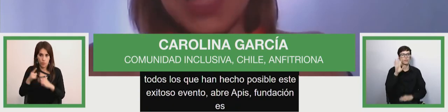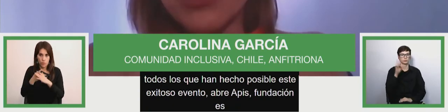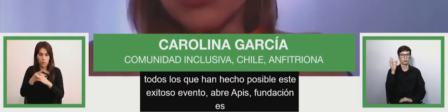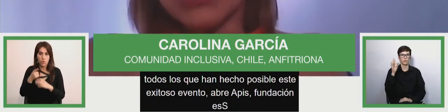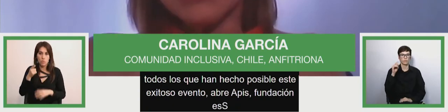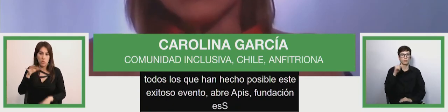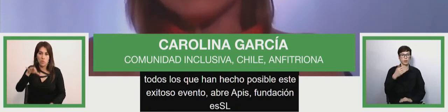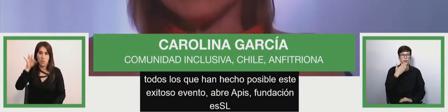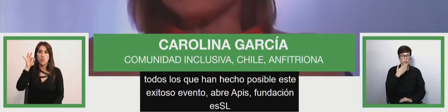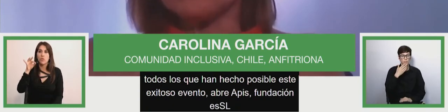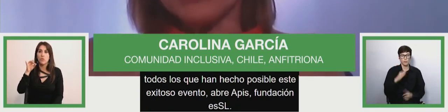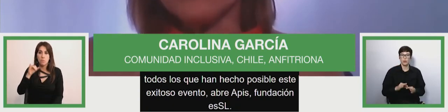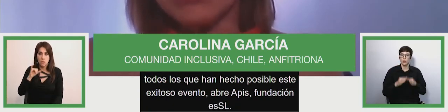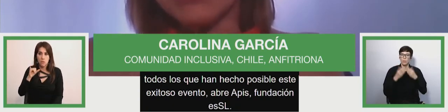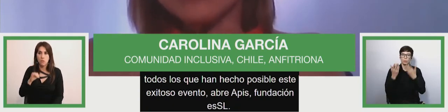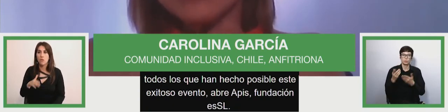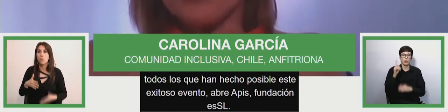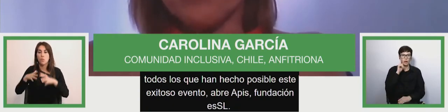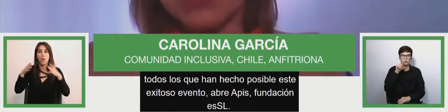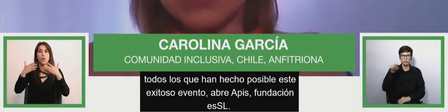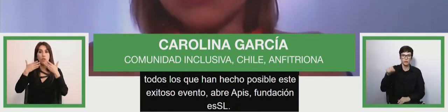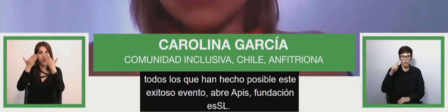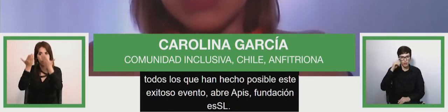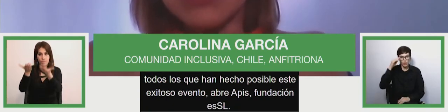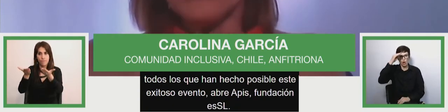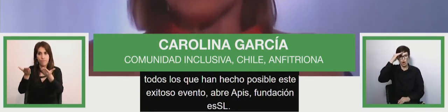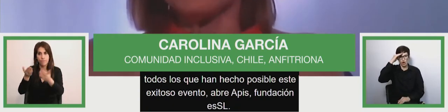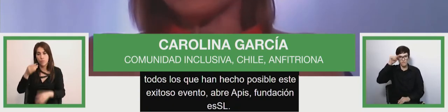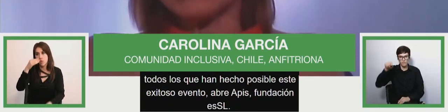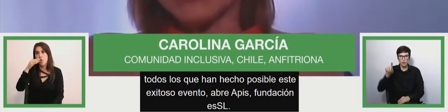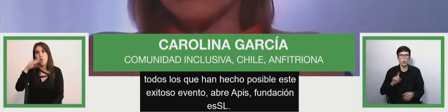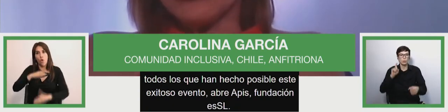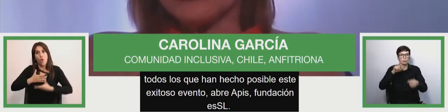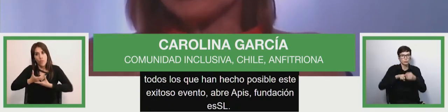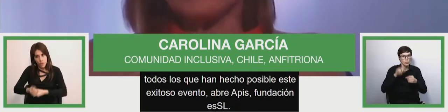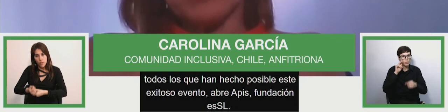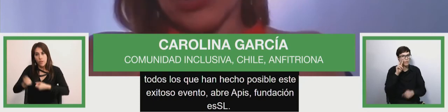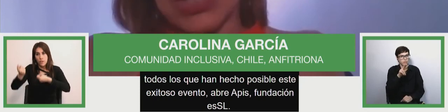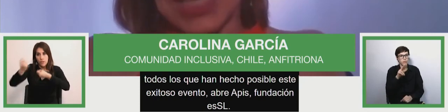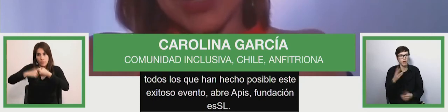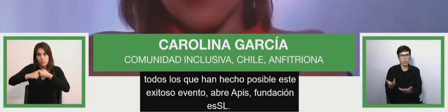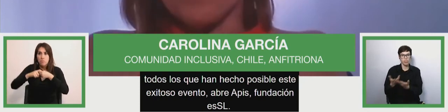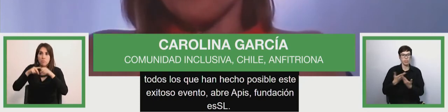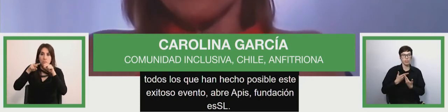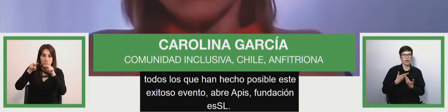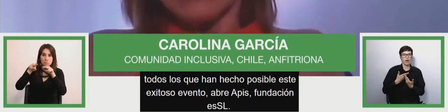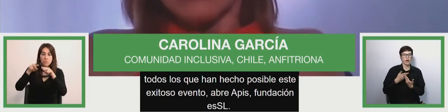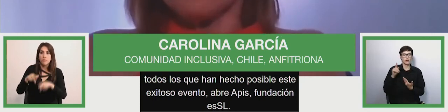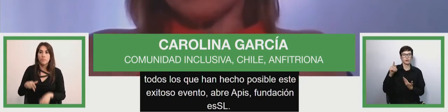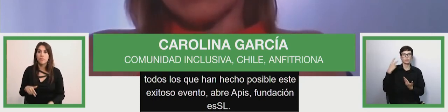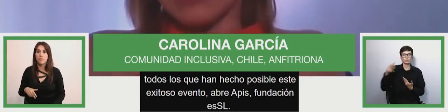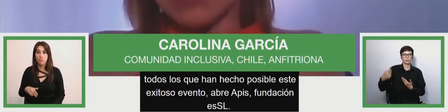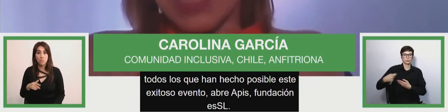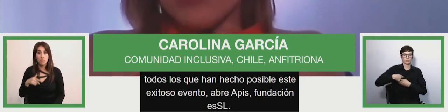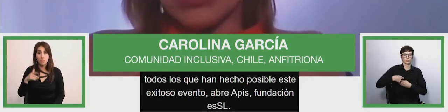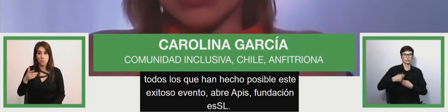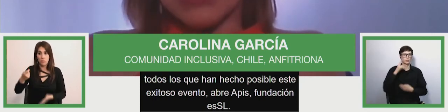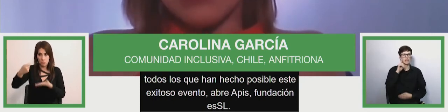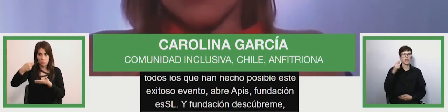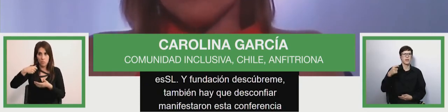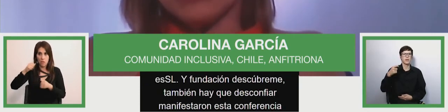those who trusted and added to this conference by providing their support